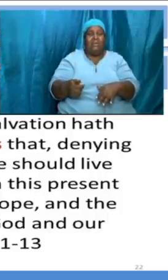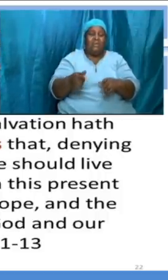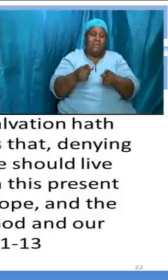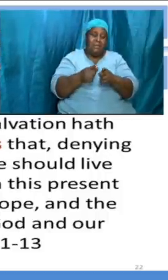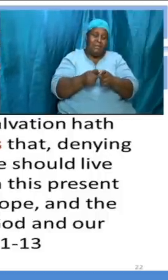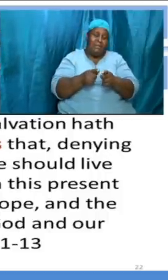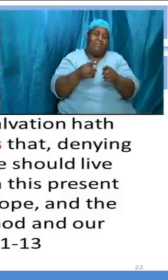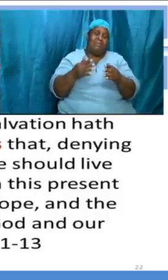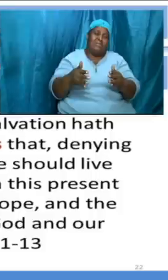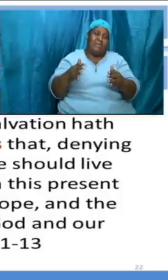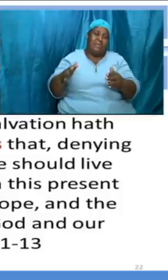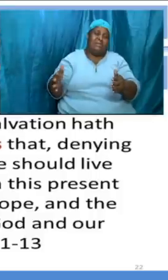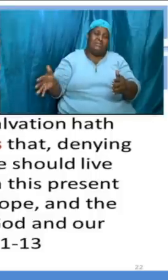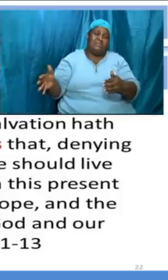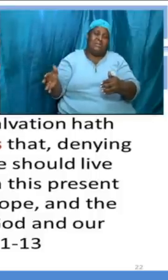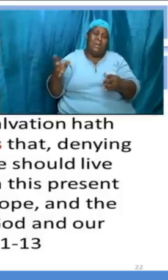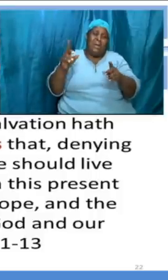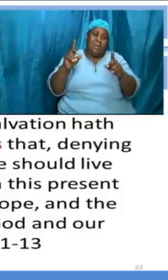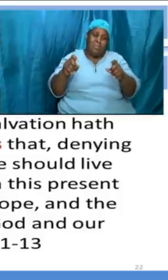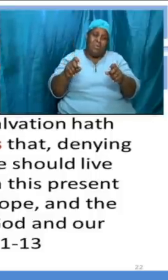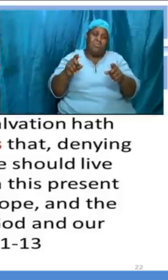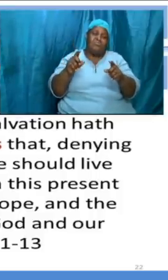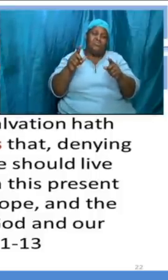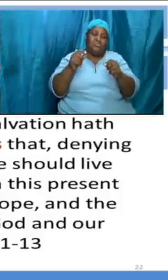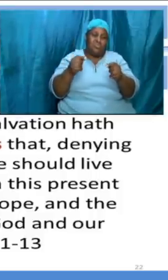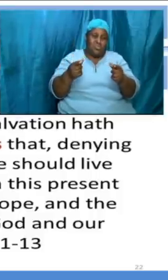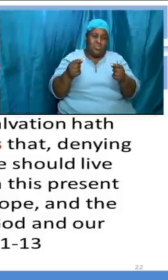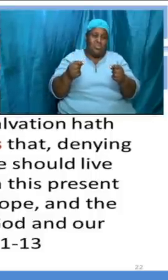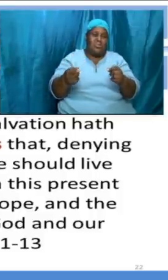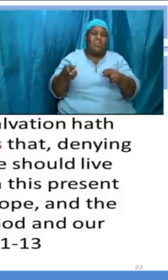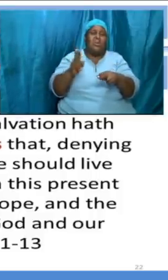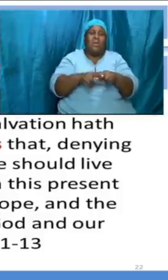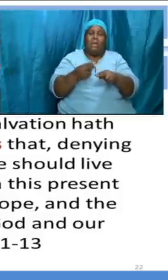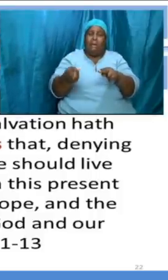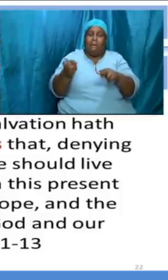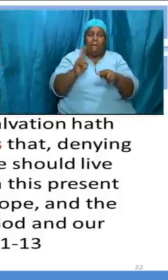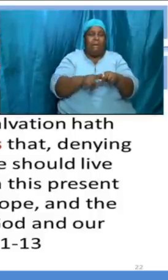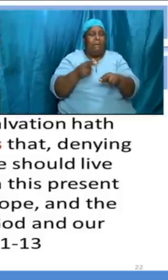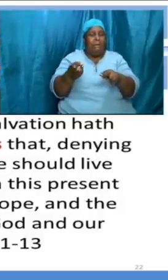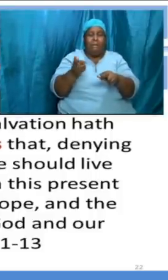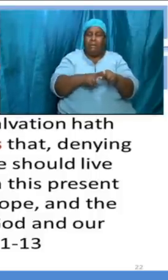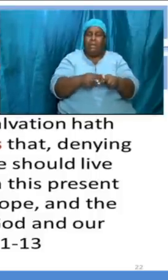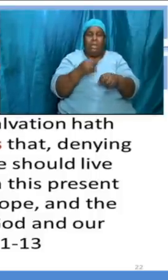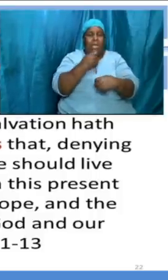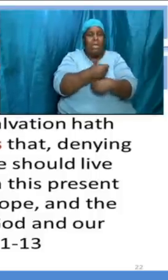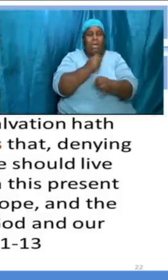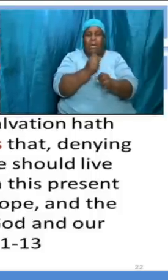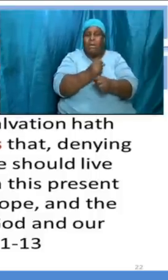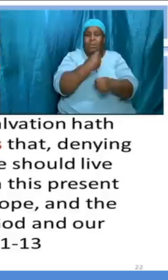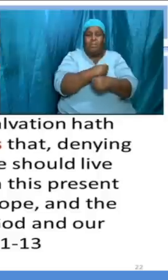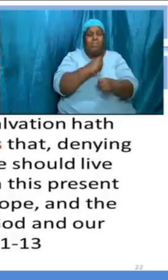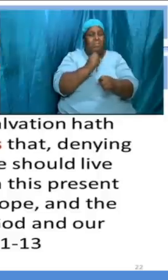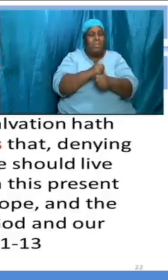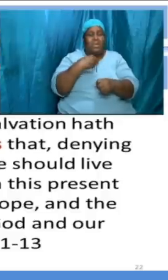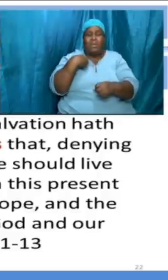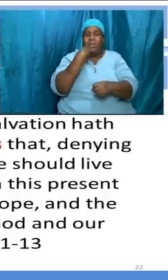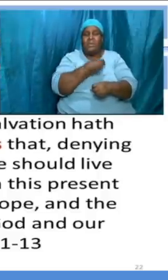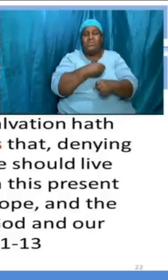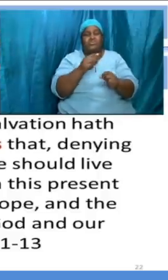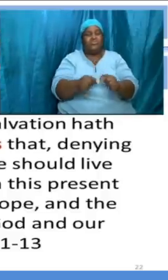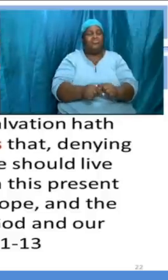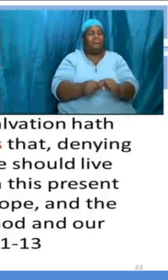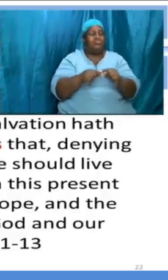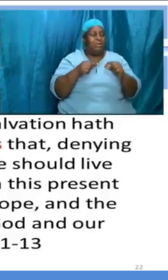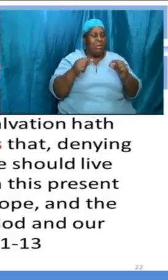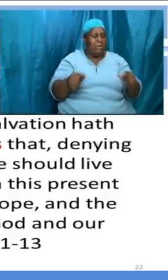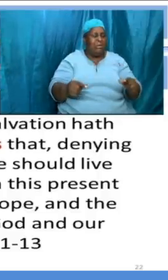must do that will add up and make us great don't look to do anything massive and great and